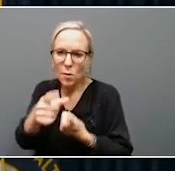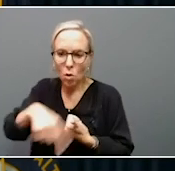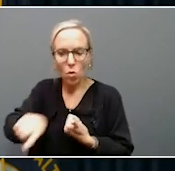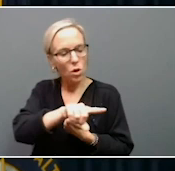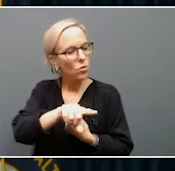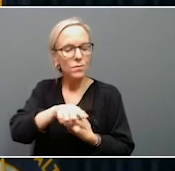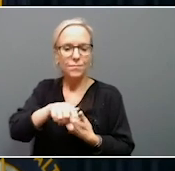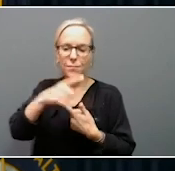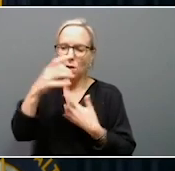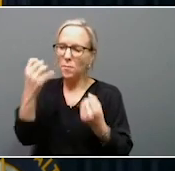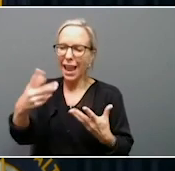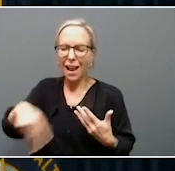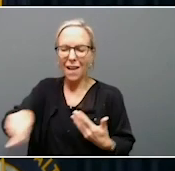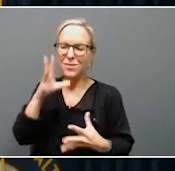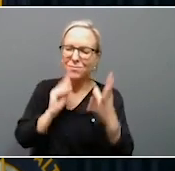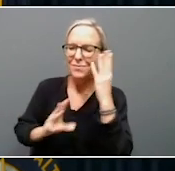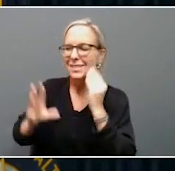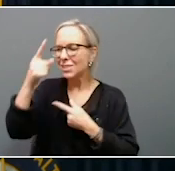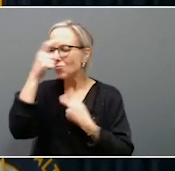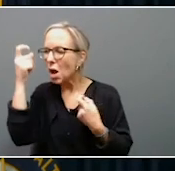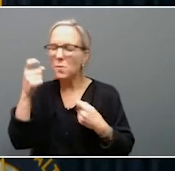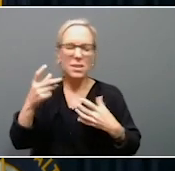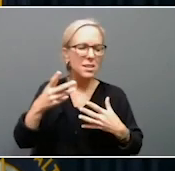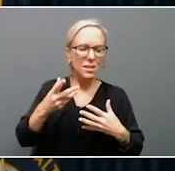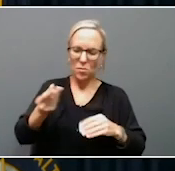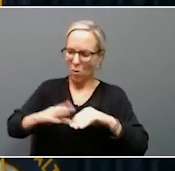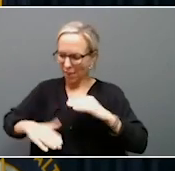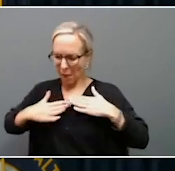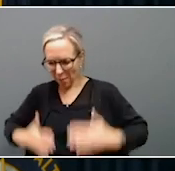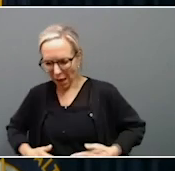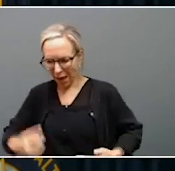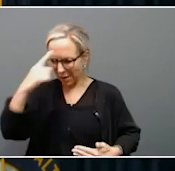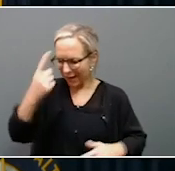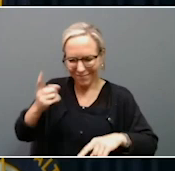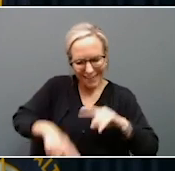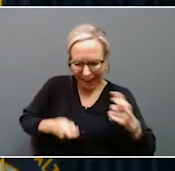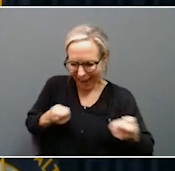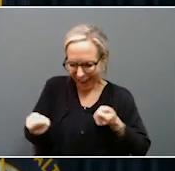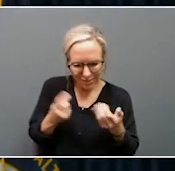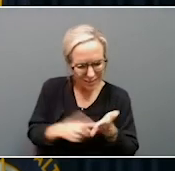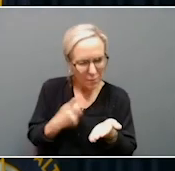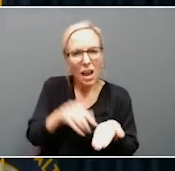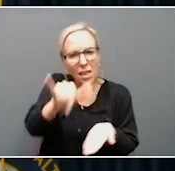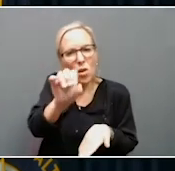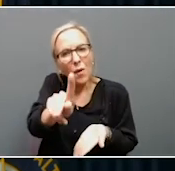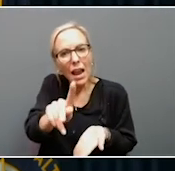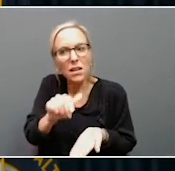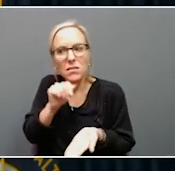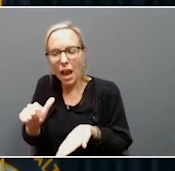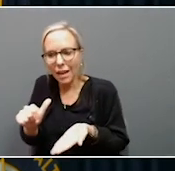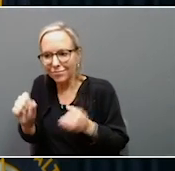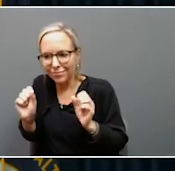trauma in our lives. Much of it is more than our bodies or our minds are able to handle. It's okay to not be okay. It's